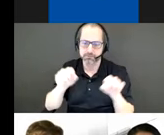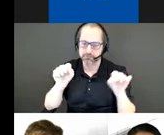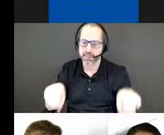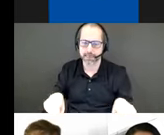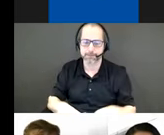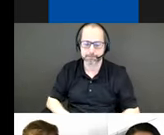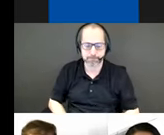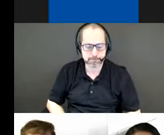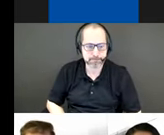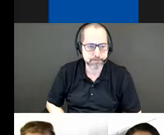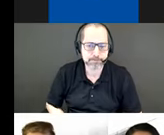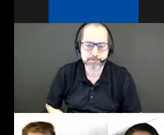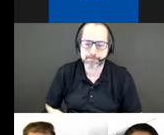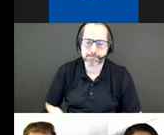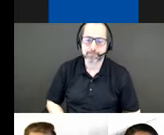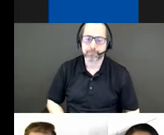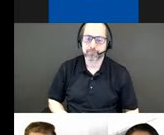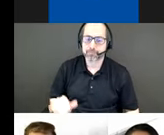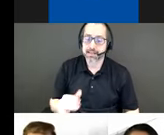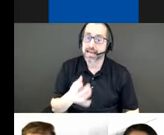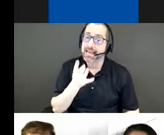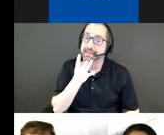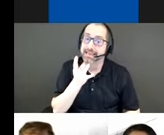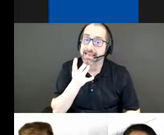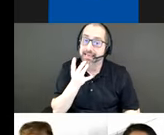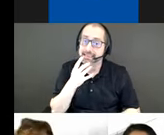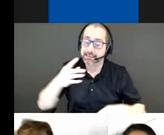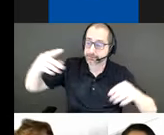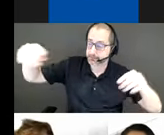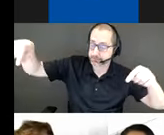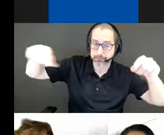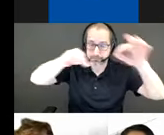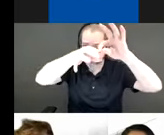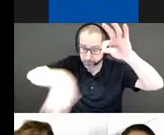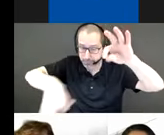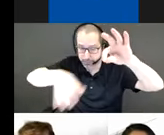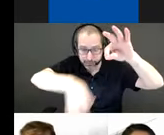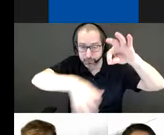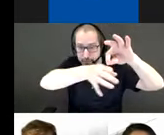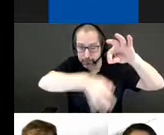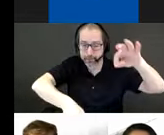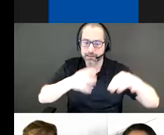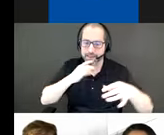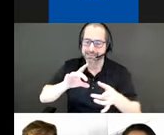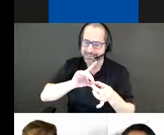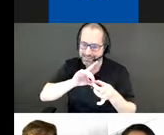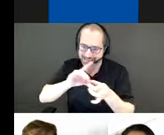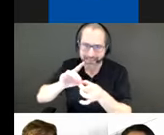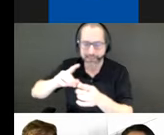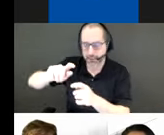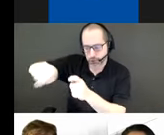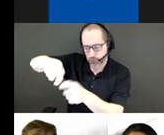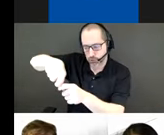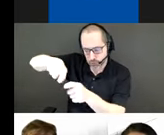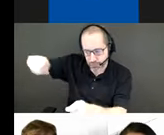And in this case, the kinetic light chime is connected by a tension cable system strapped to the concrete vents. As with the